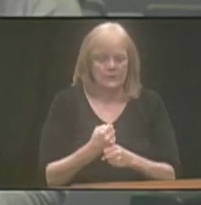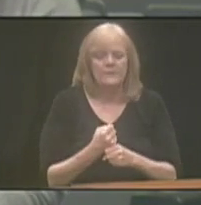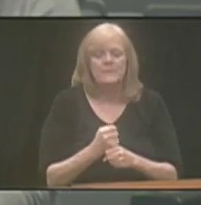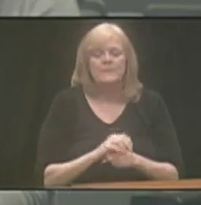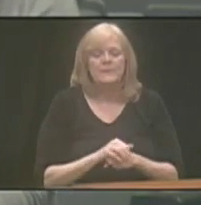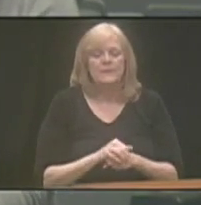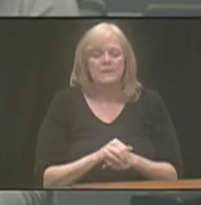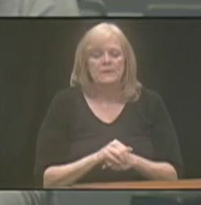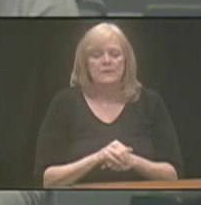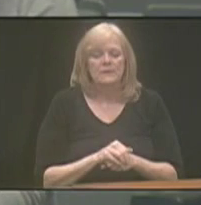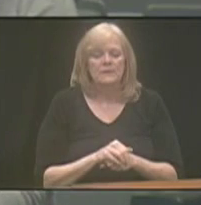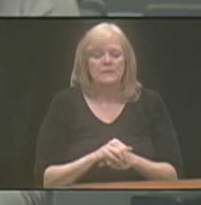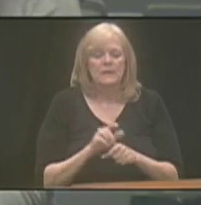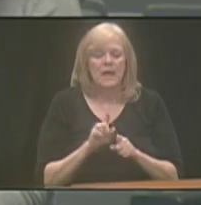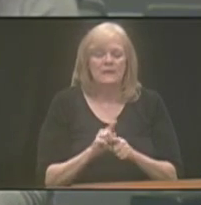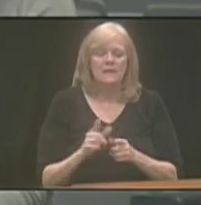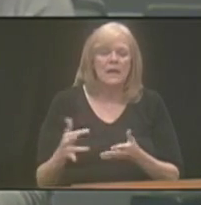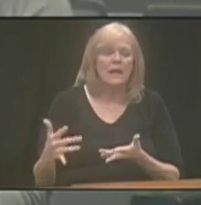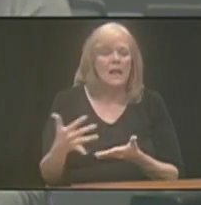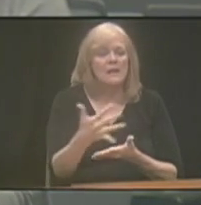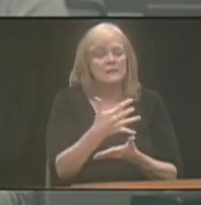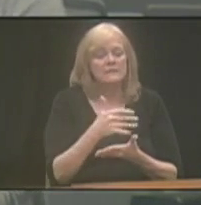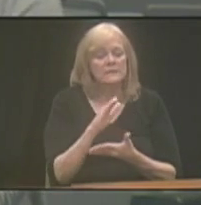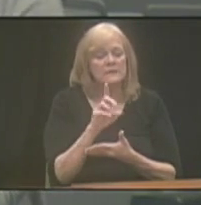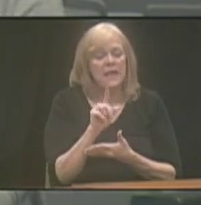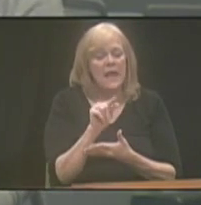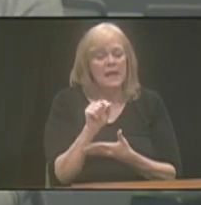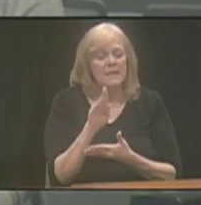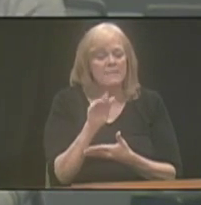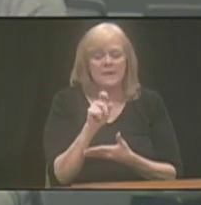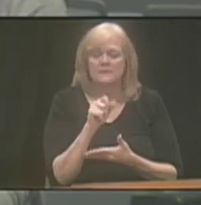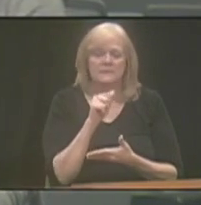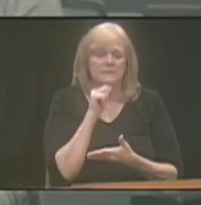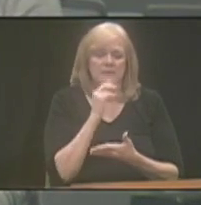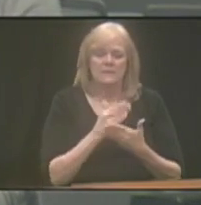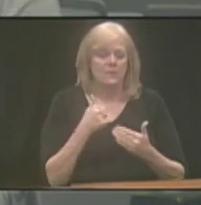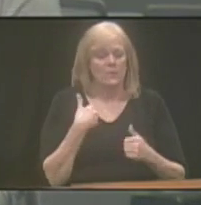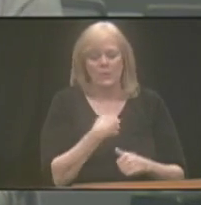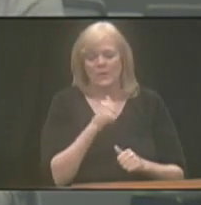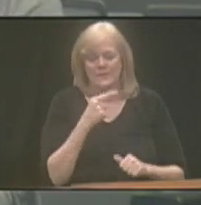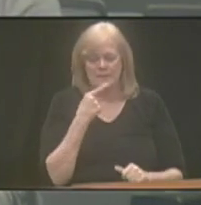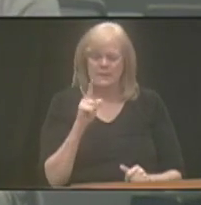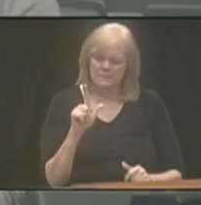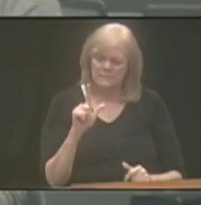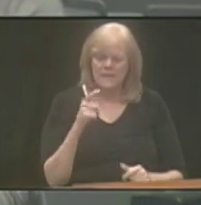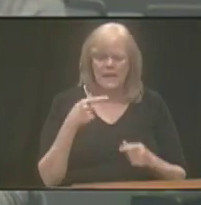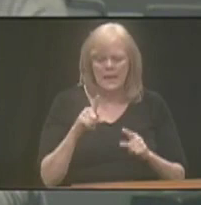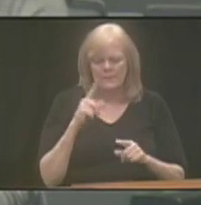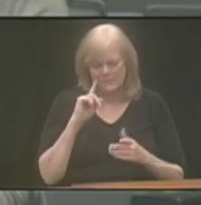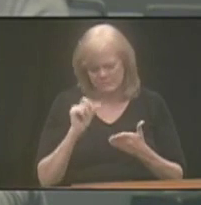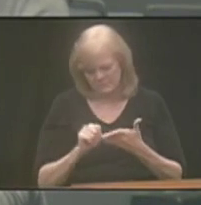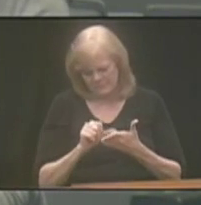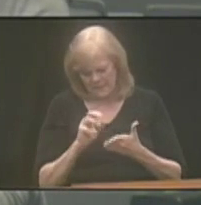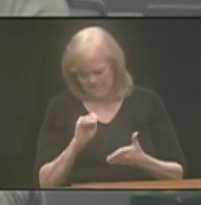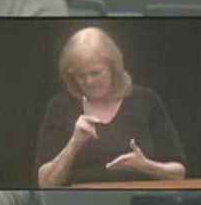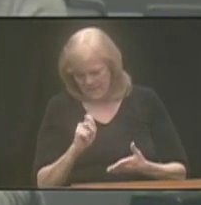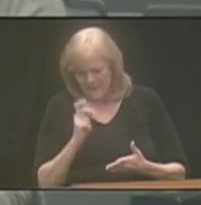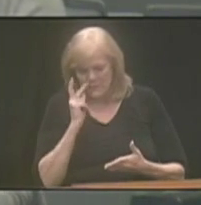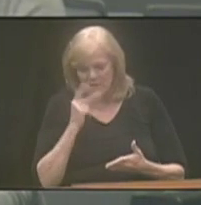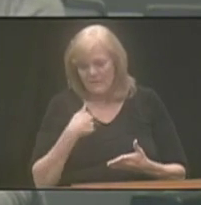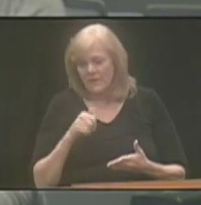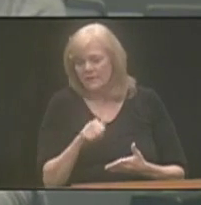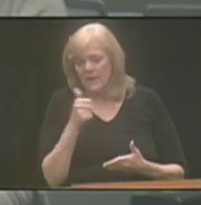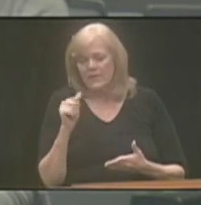As far as a collective database of account owners, there's not something where we would be able to say, let me look up Mike to see if he has another